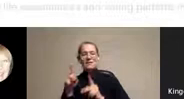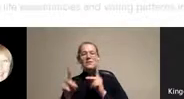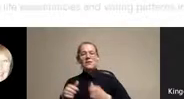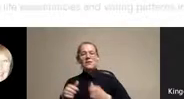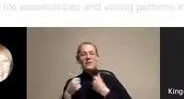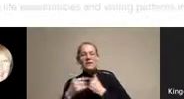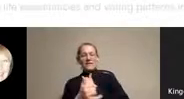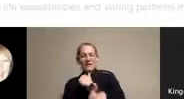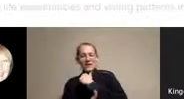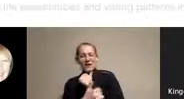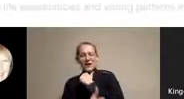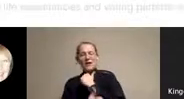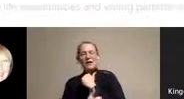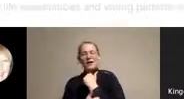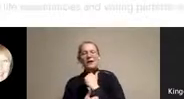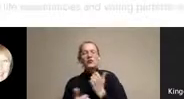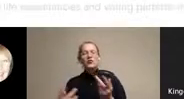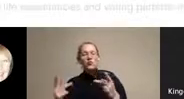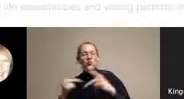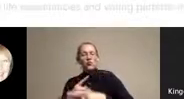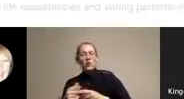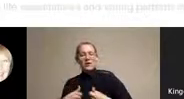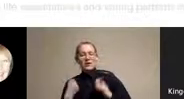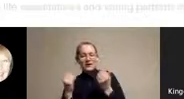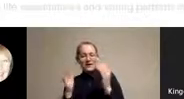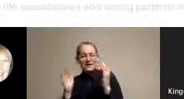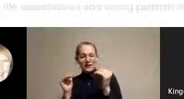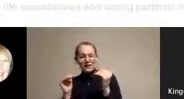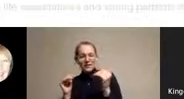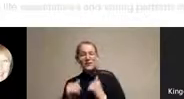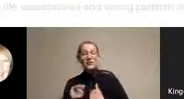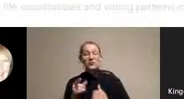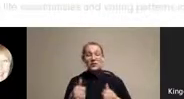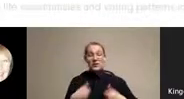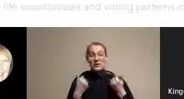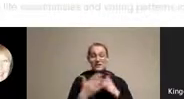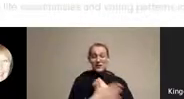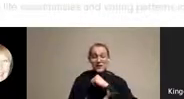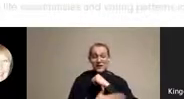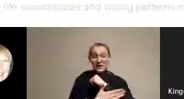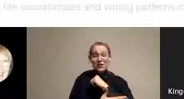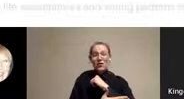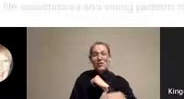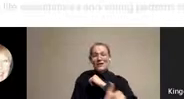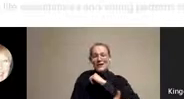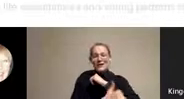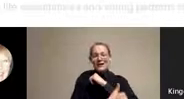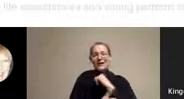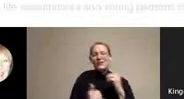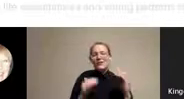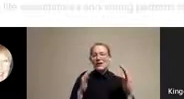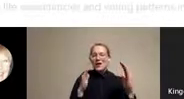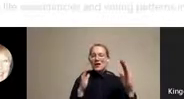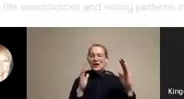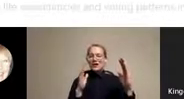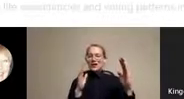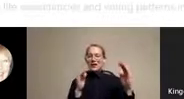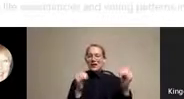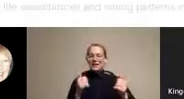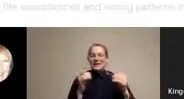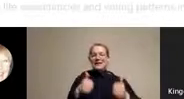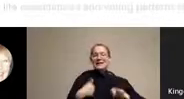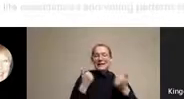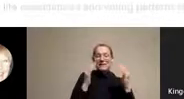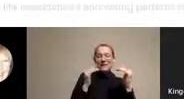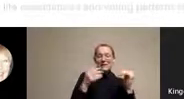your life expectancy getting better, you're less likely to vote for candidate Trump. Conversely, if you're living in counties where your health is getting worse, you're more likely to vote for President Trump. I'll point out that